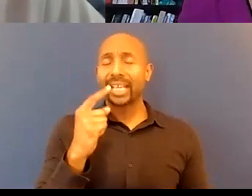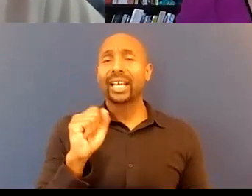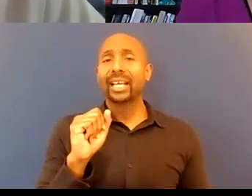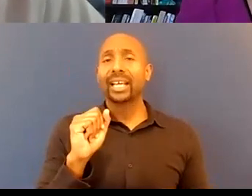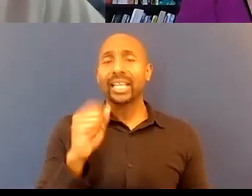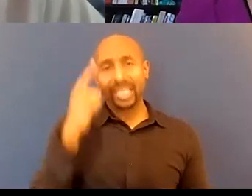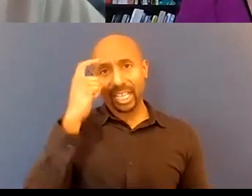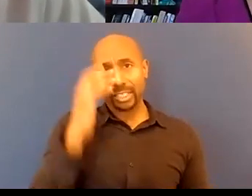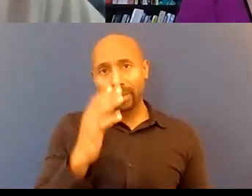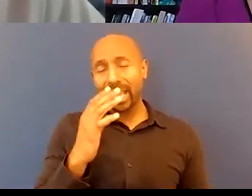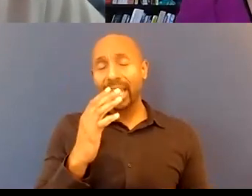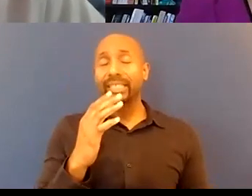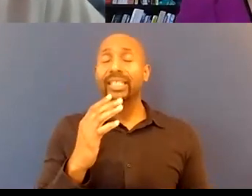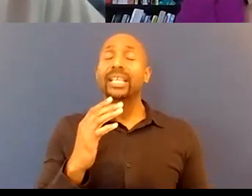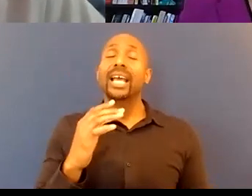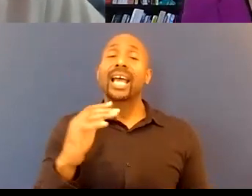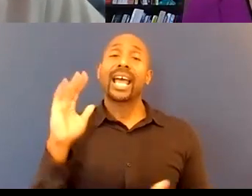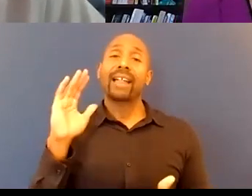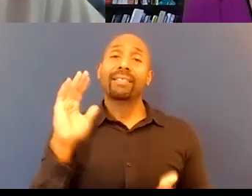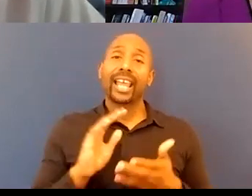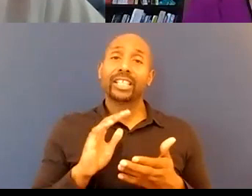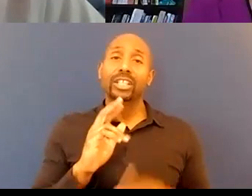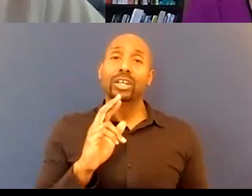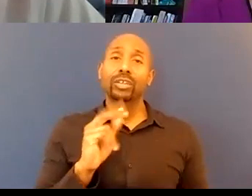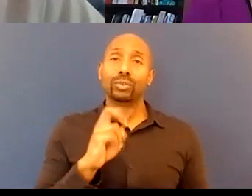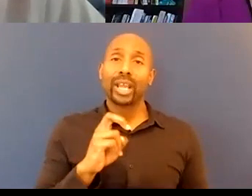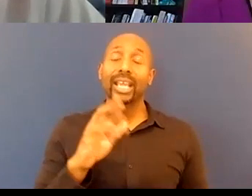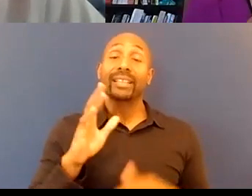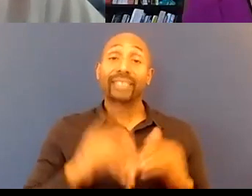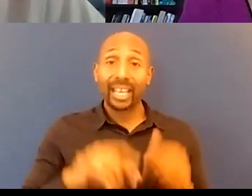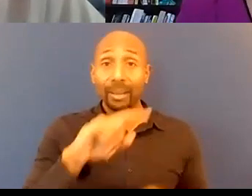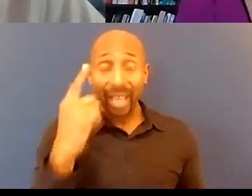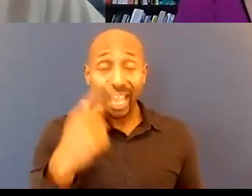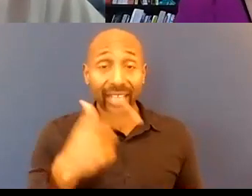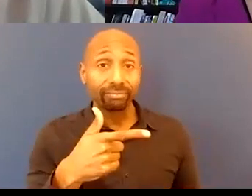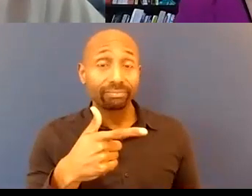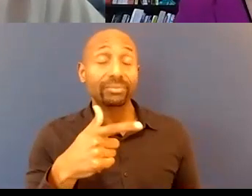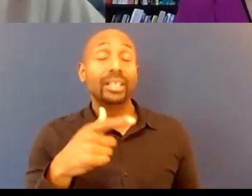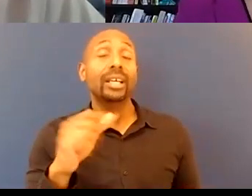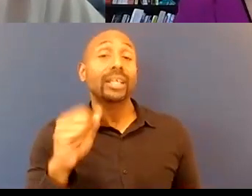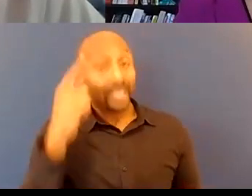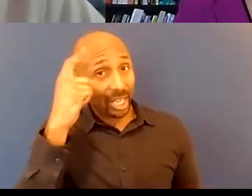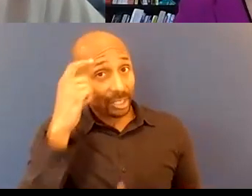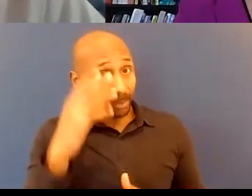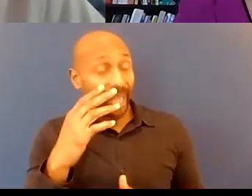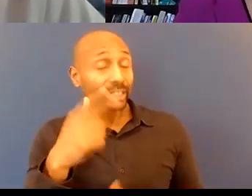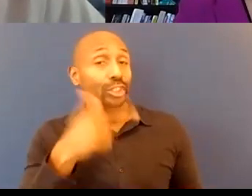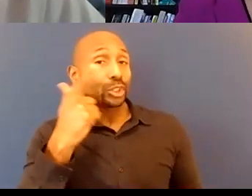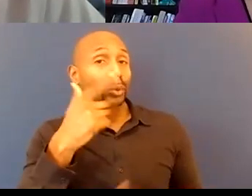and less than the rate of violent criminal acts against their own communities